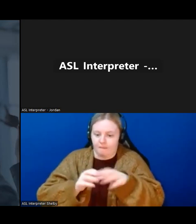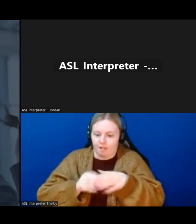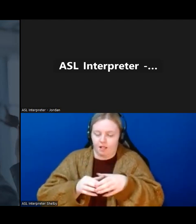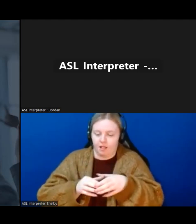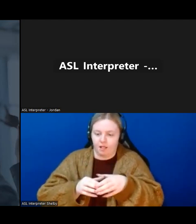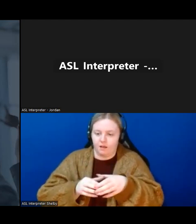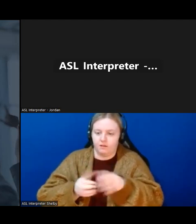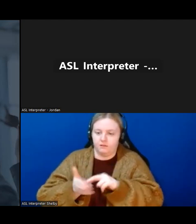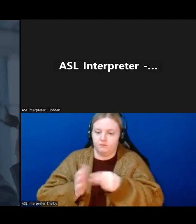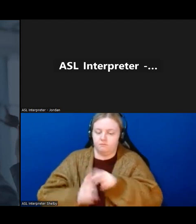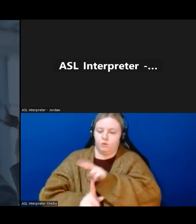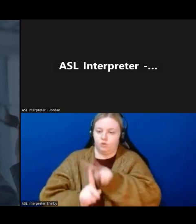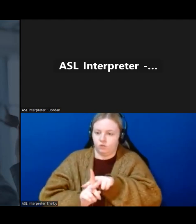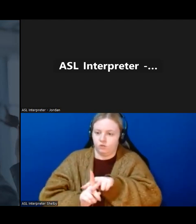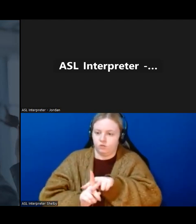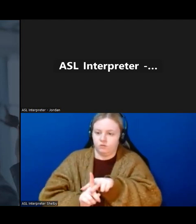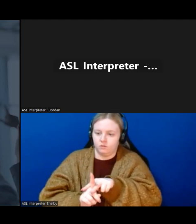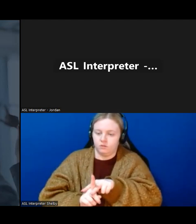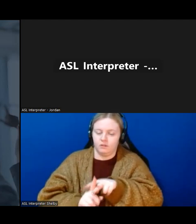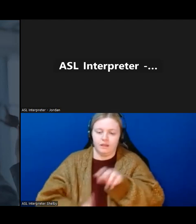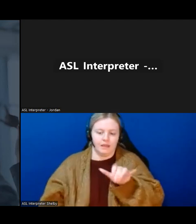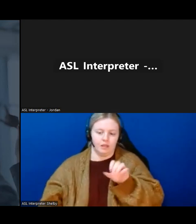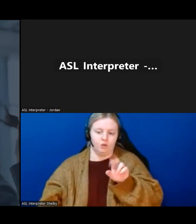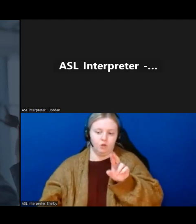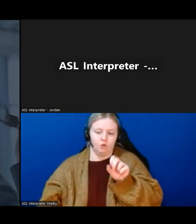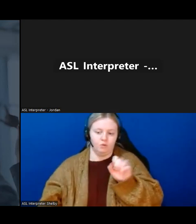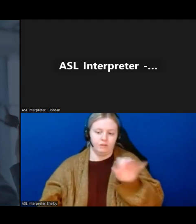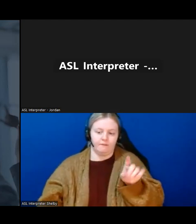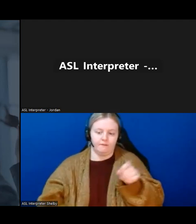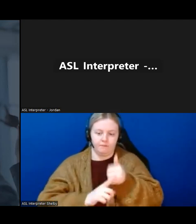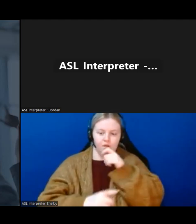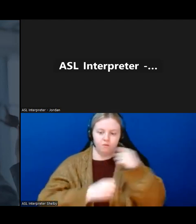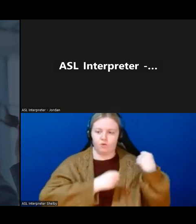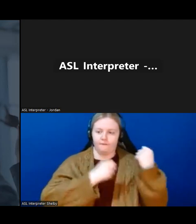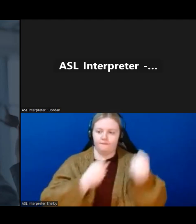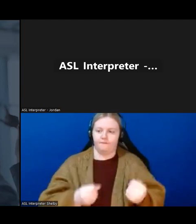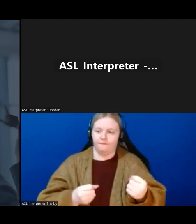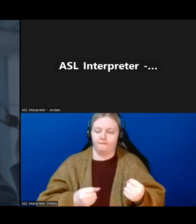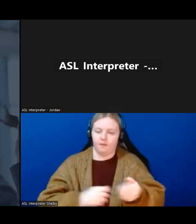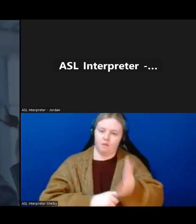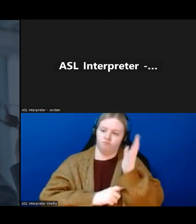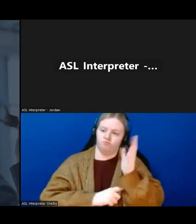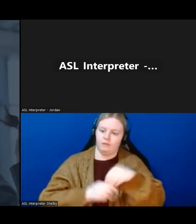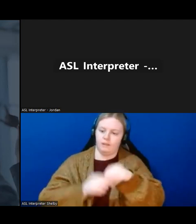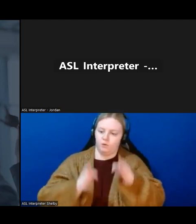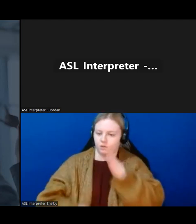book a session out that way, and Yusuf would actually drive from St. John's there to deliver that session in person.